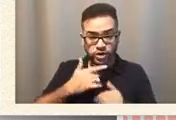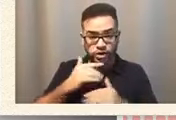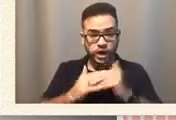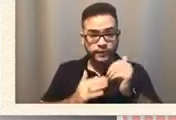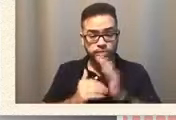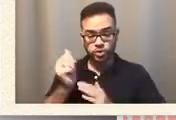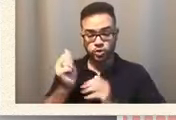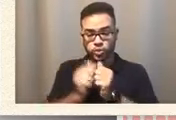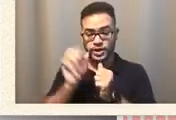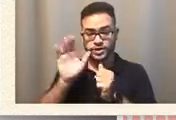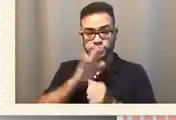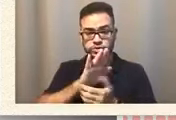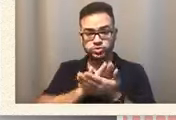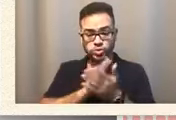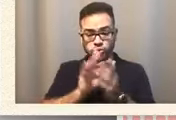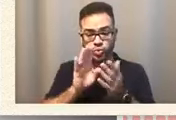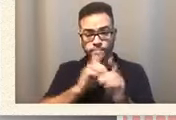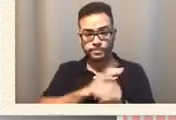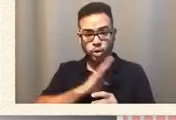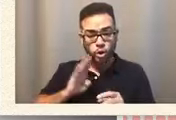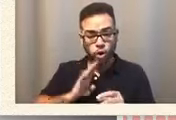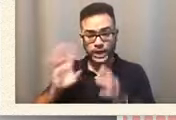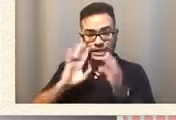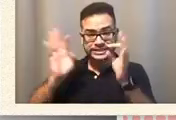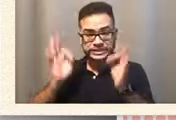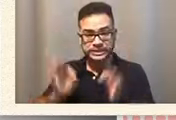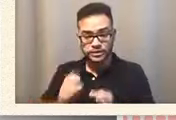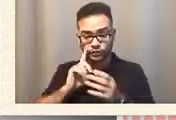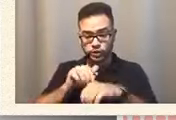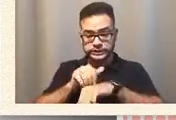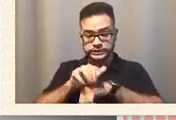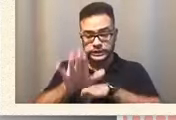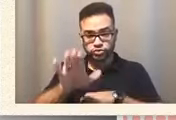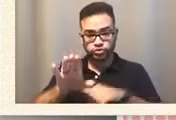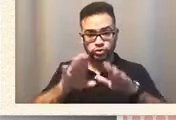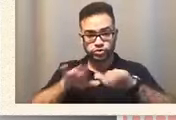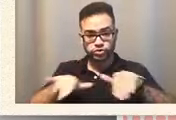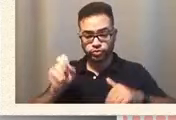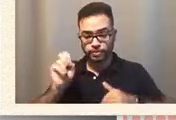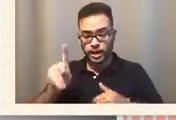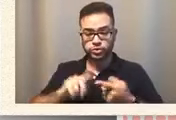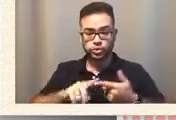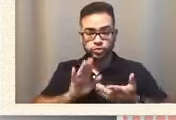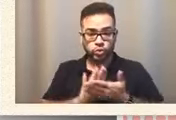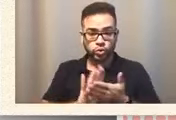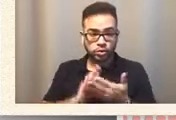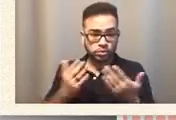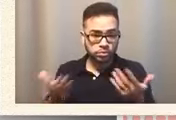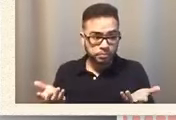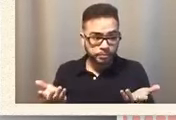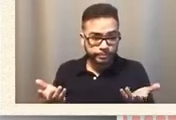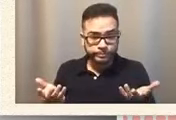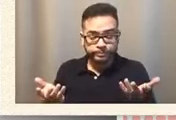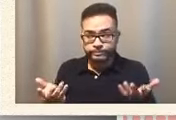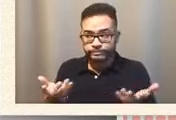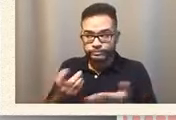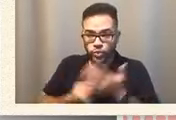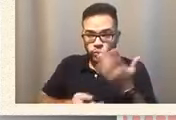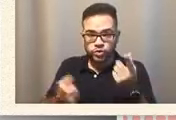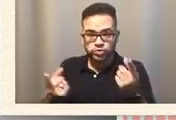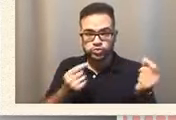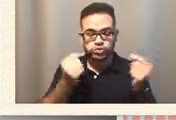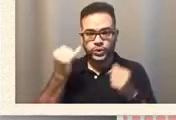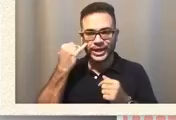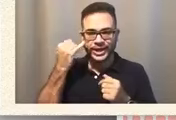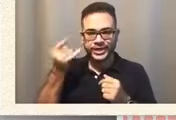that they put in place to be able send your kid back to school? What are you going to do if they're not going